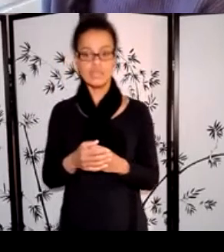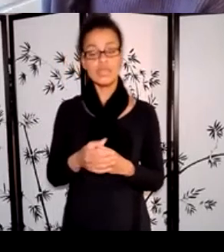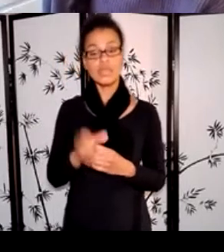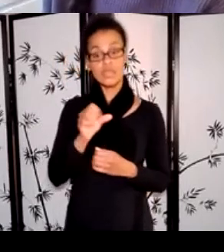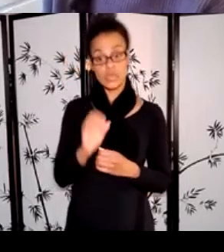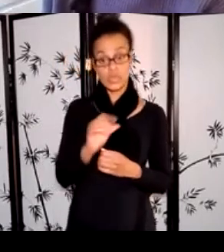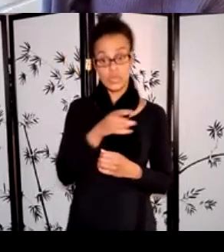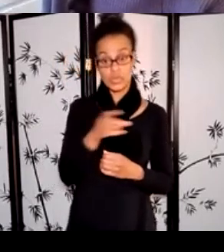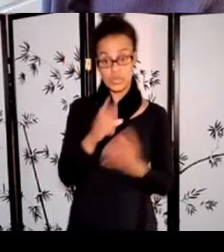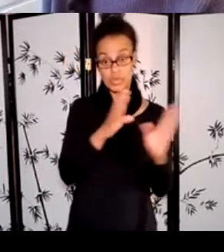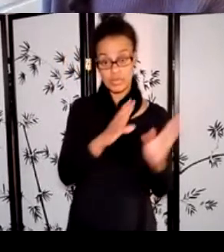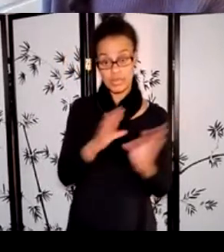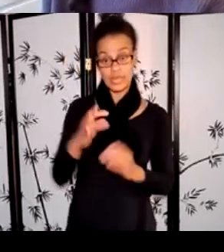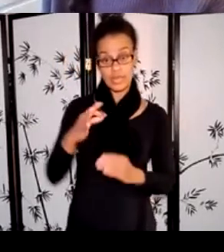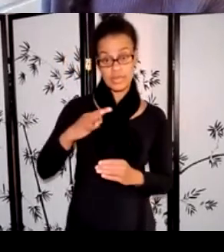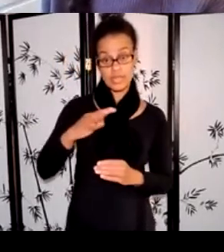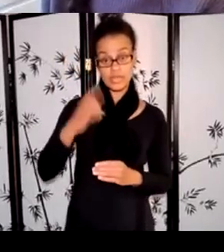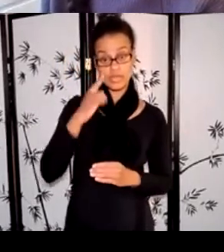applications in 2022.